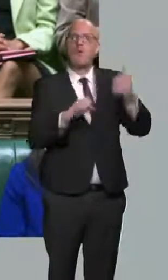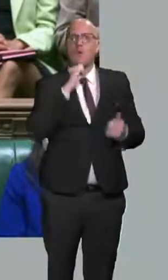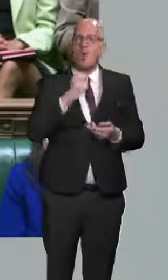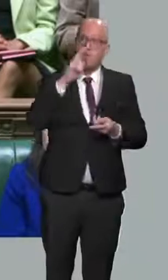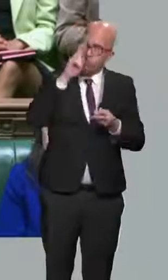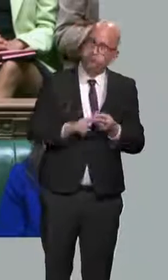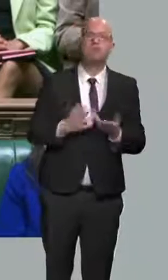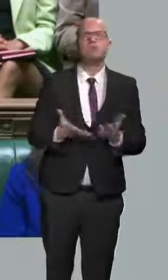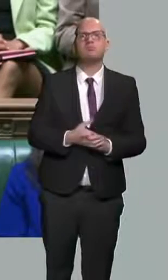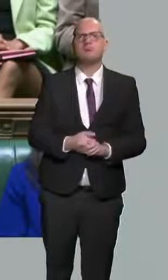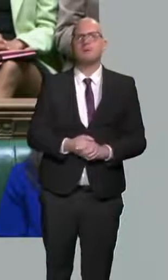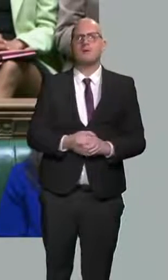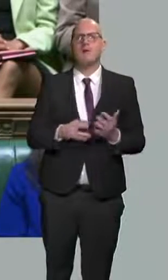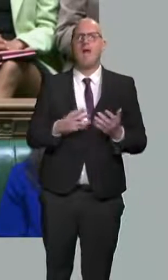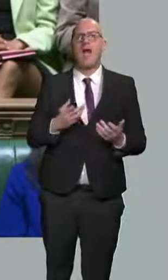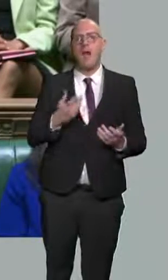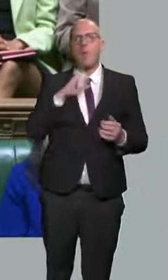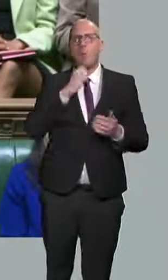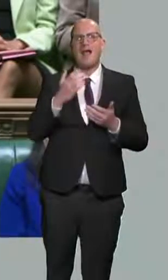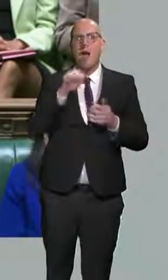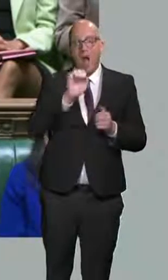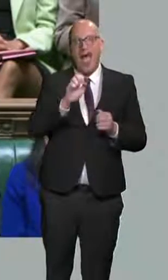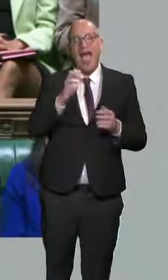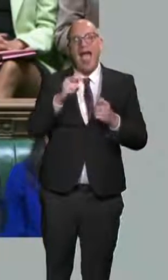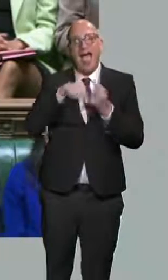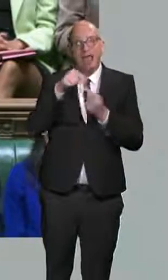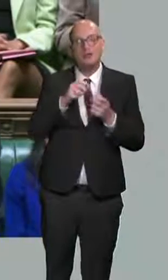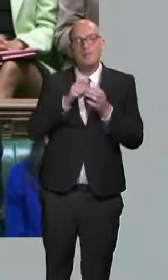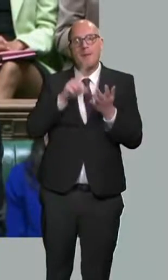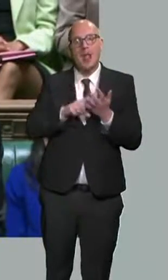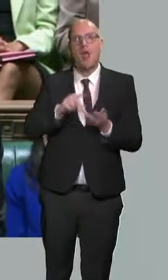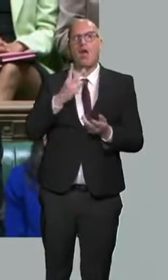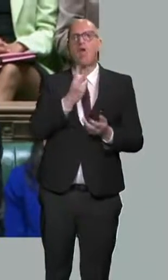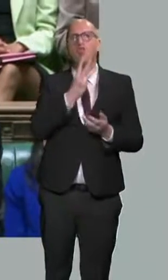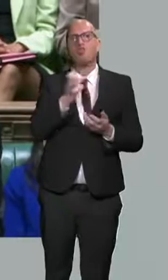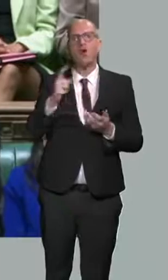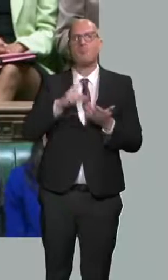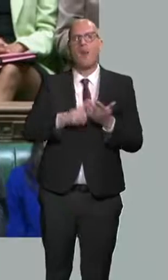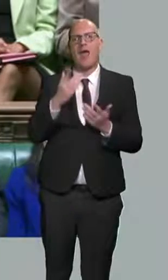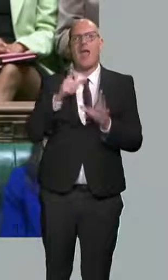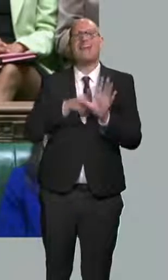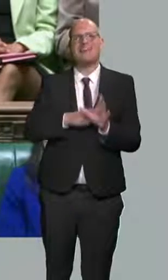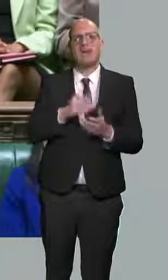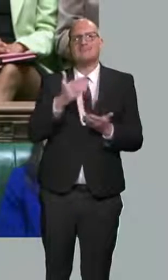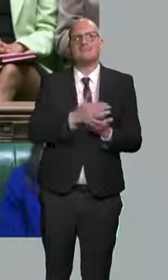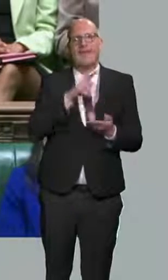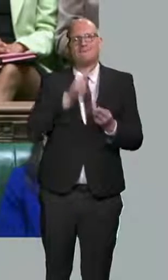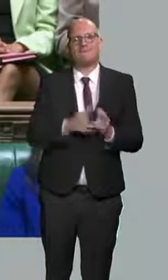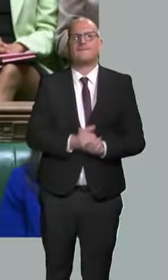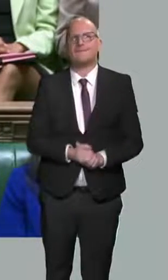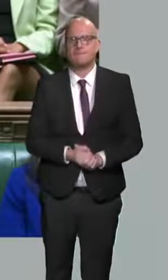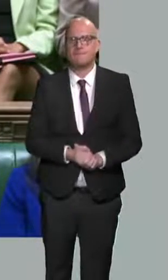of over £300 per year. And Mr Speaker, this policy highlights the